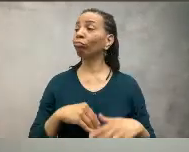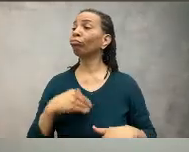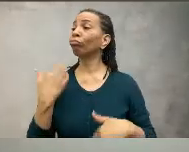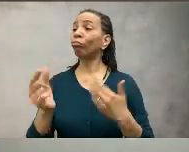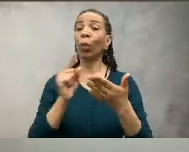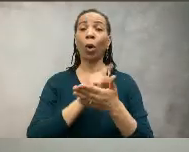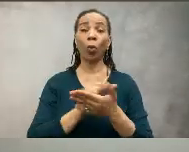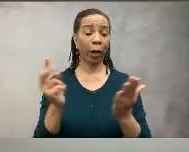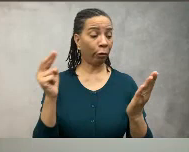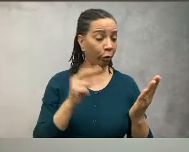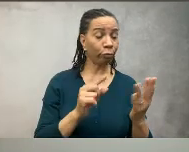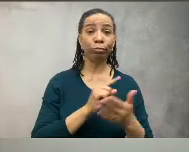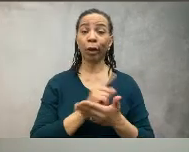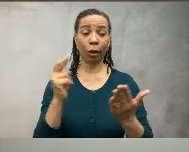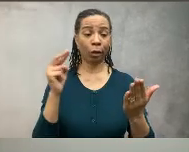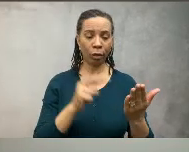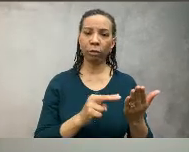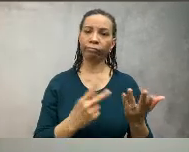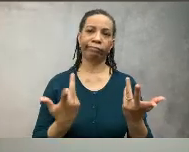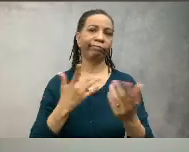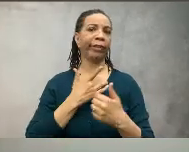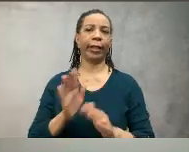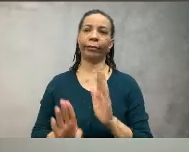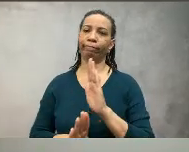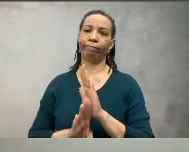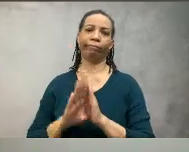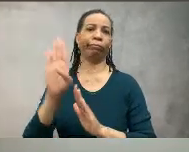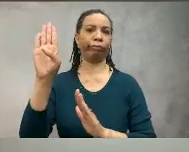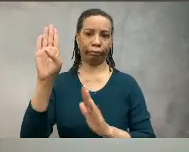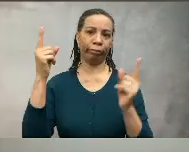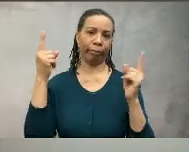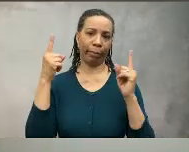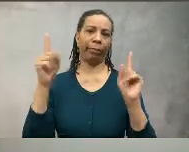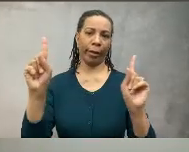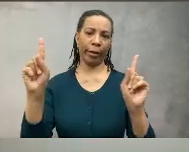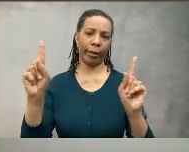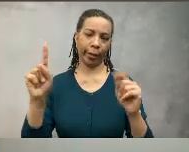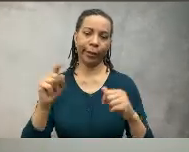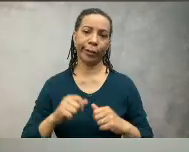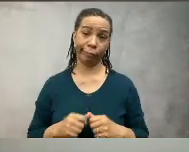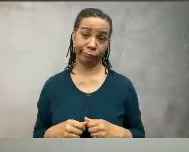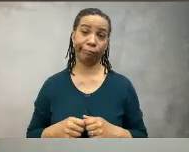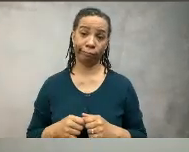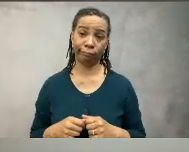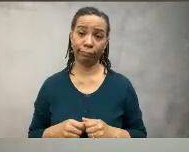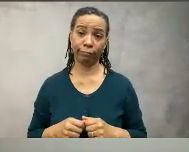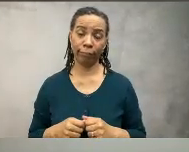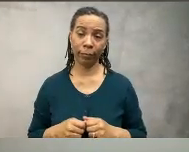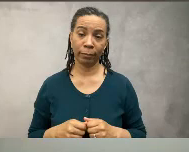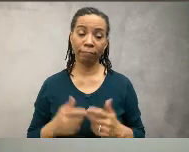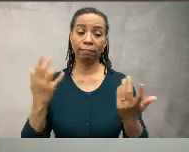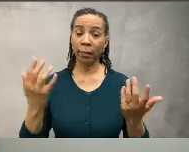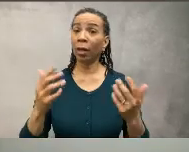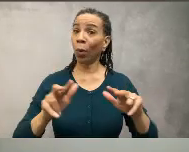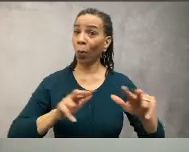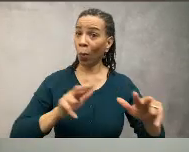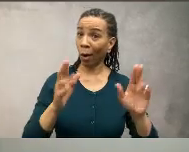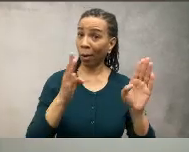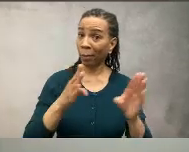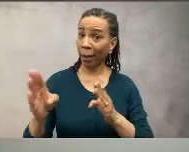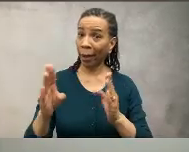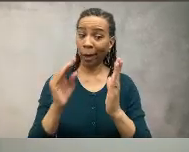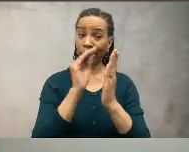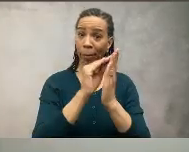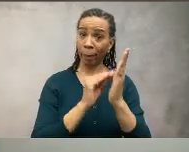plans of action and write them down and review them each week experience greater success and meeting their goals than people who don't make written